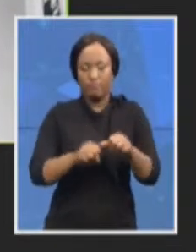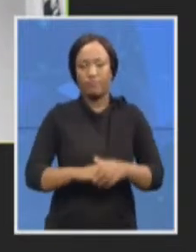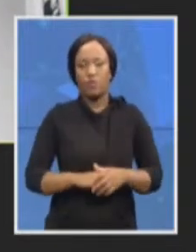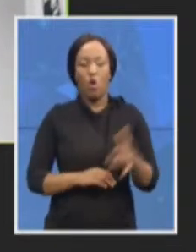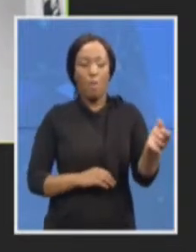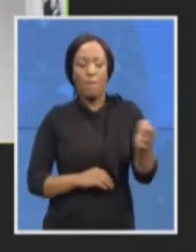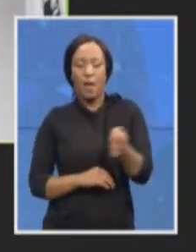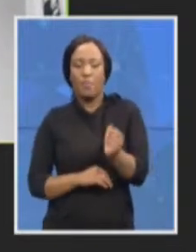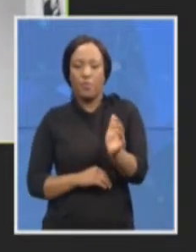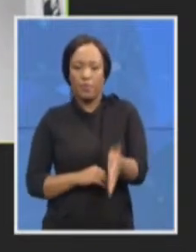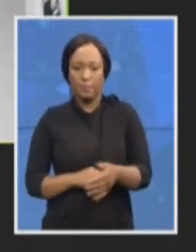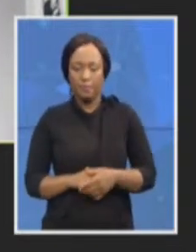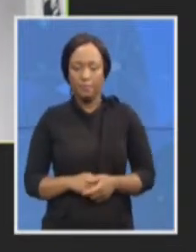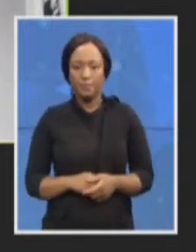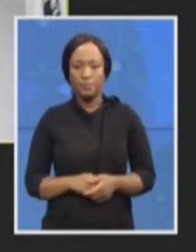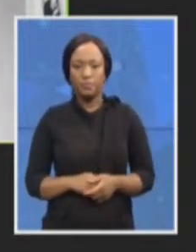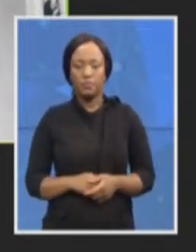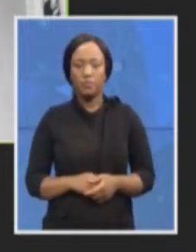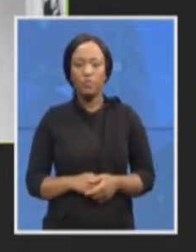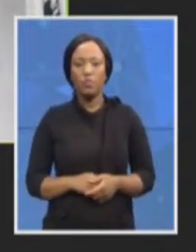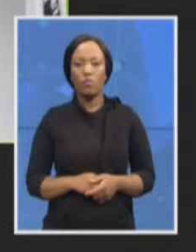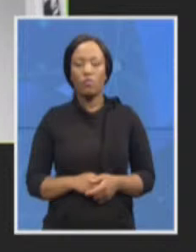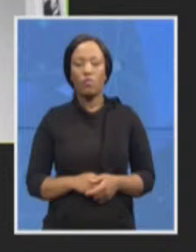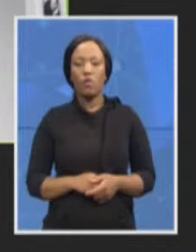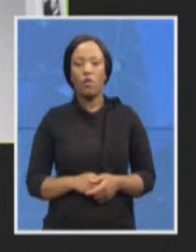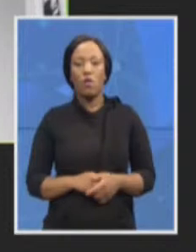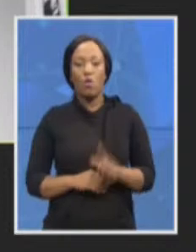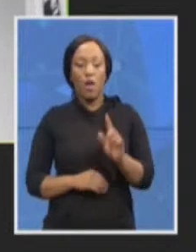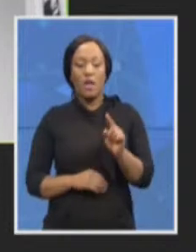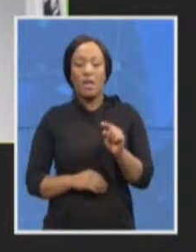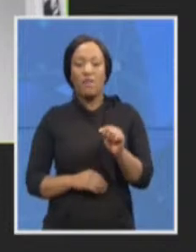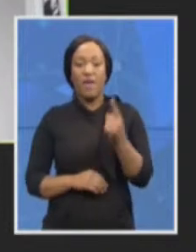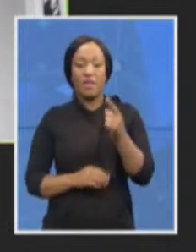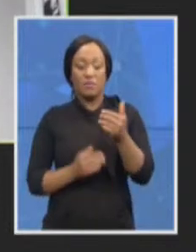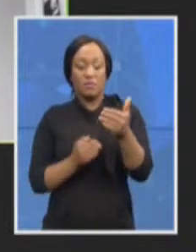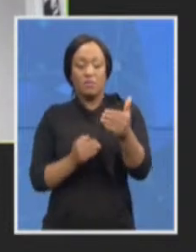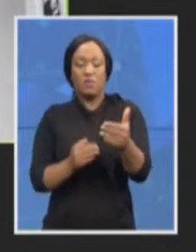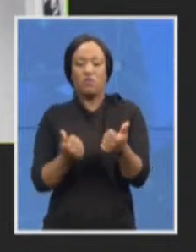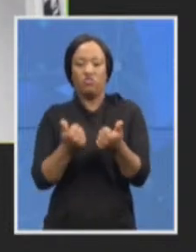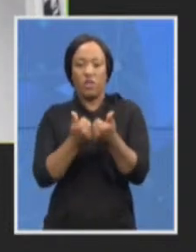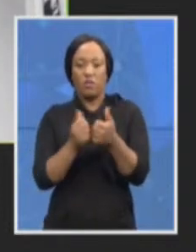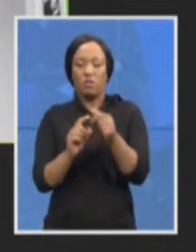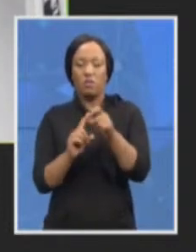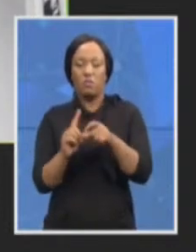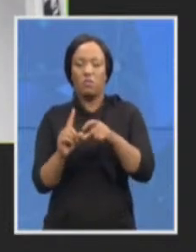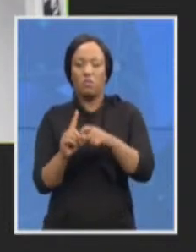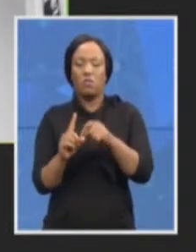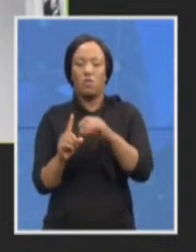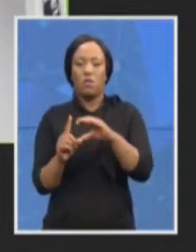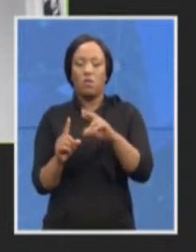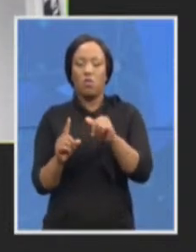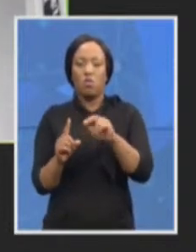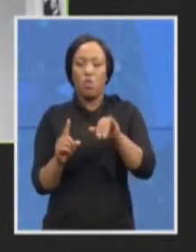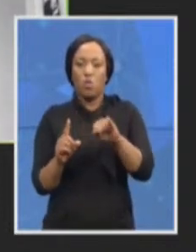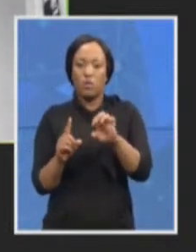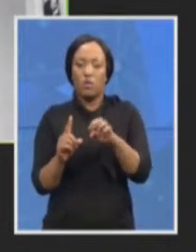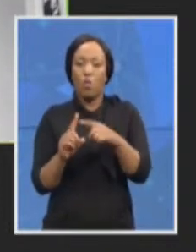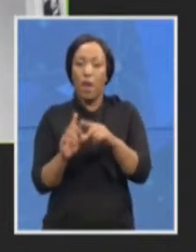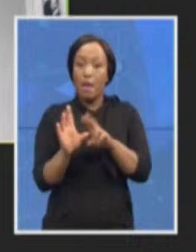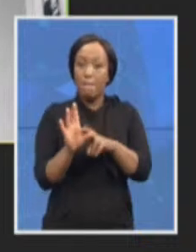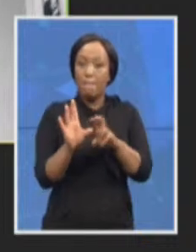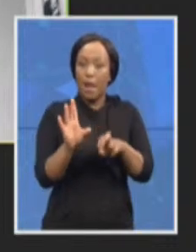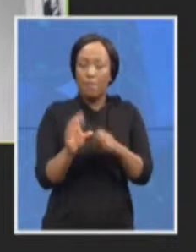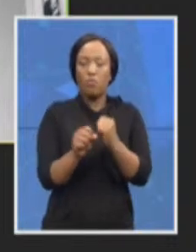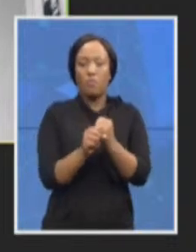startup phase, Advocate Cronia will leave the ID well positioned to deliver on its important mandate. I am confident